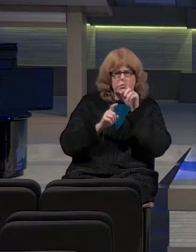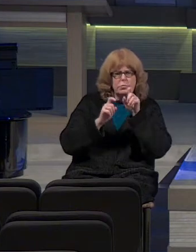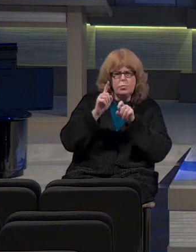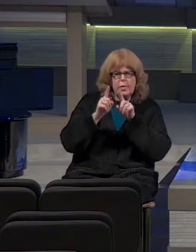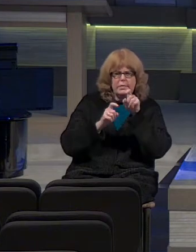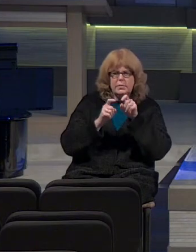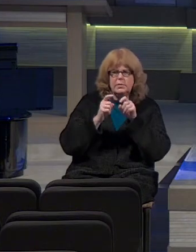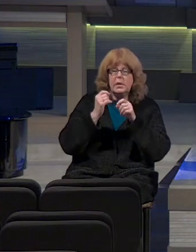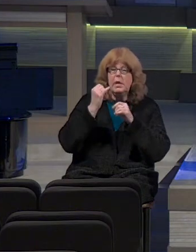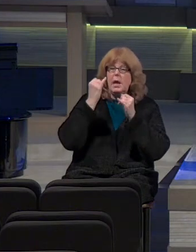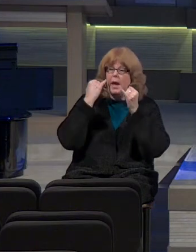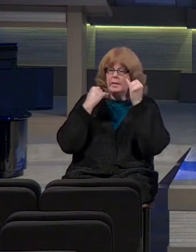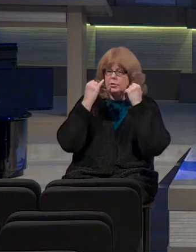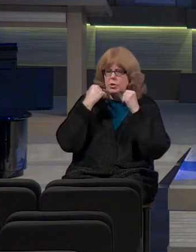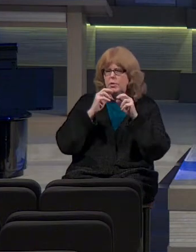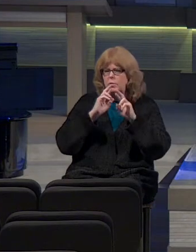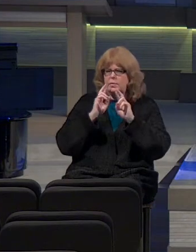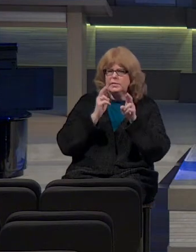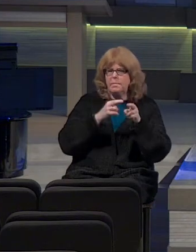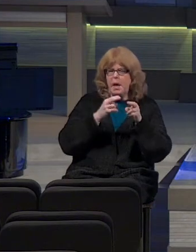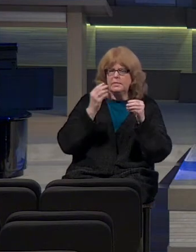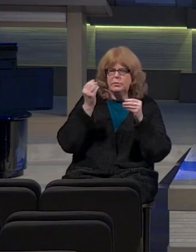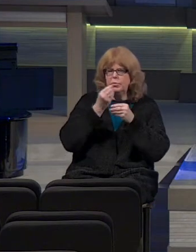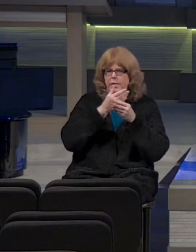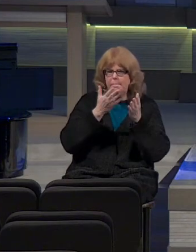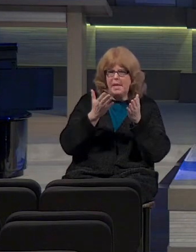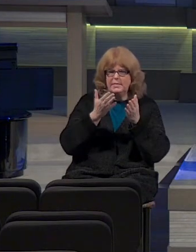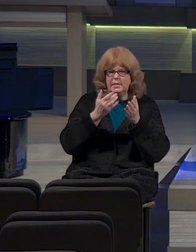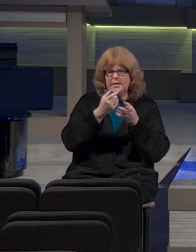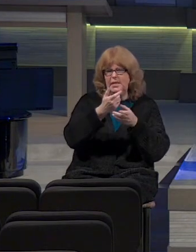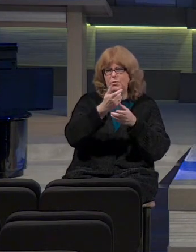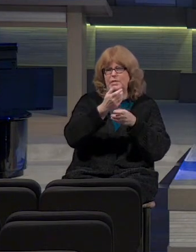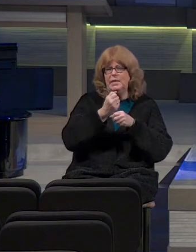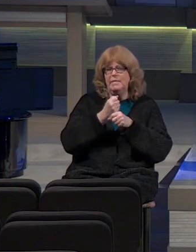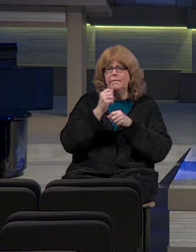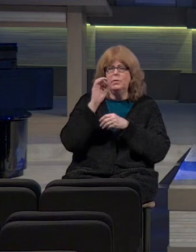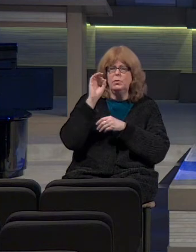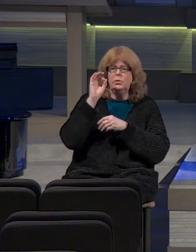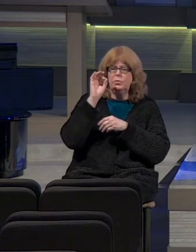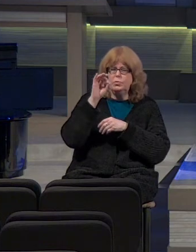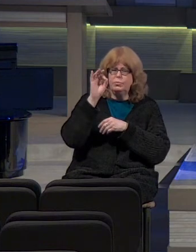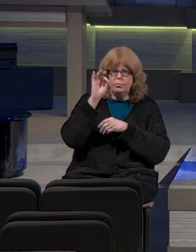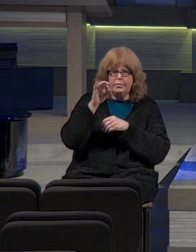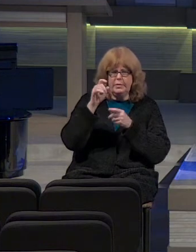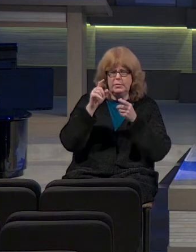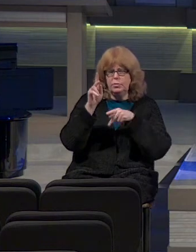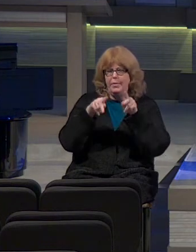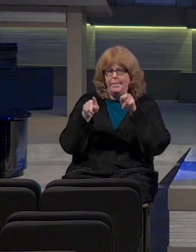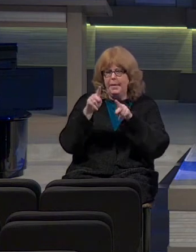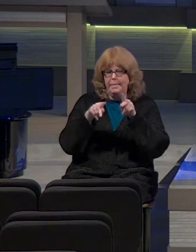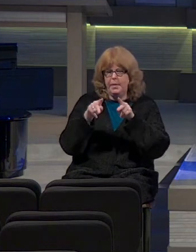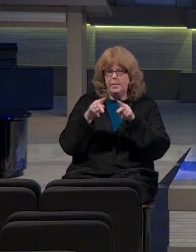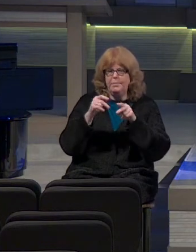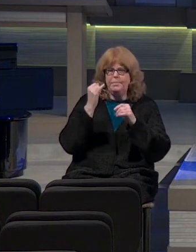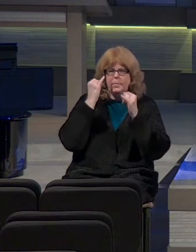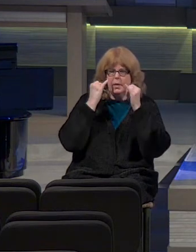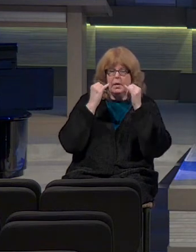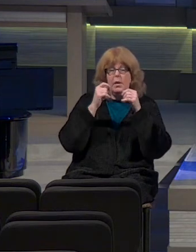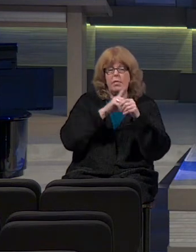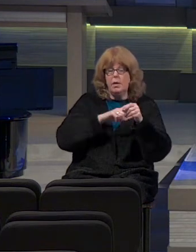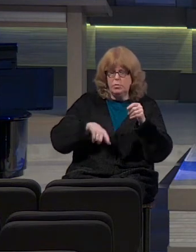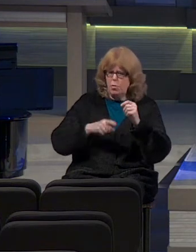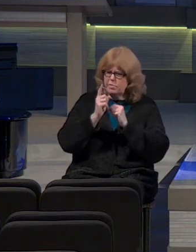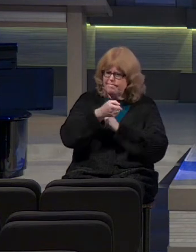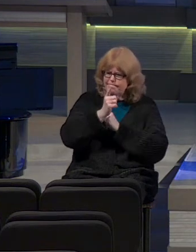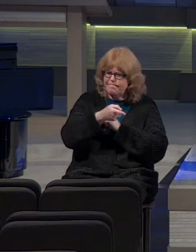responds to the message he was just given to preach and present to the people. Jeremiah is rebuked by the Lord